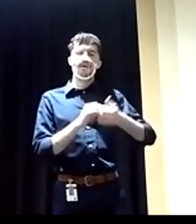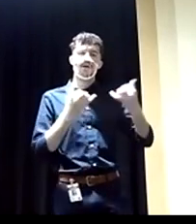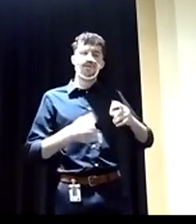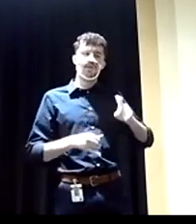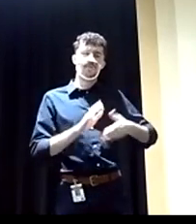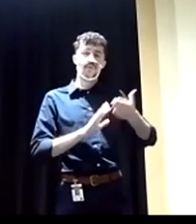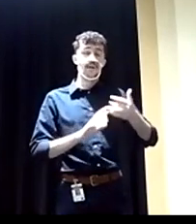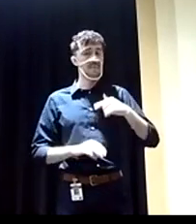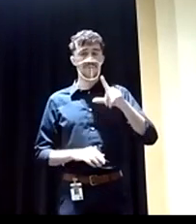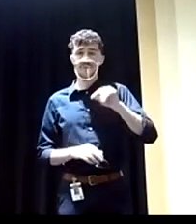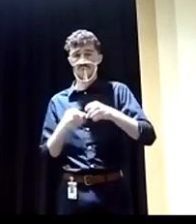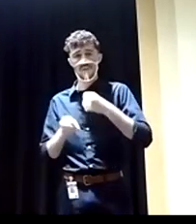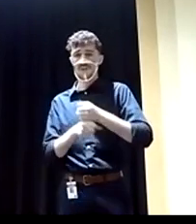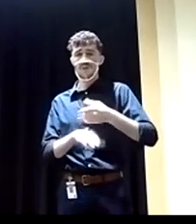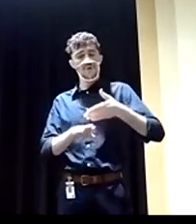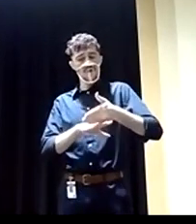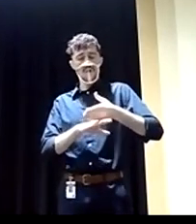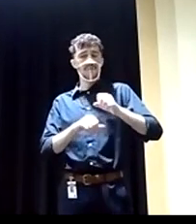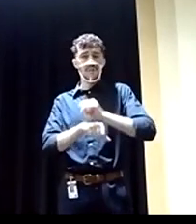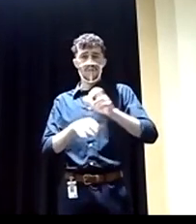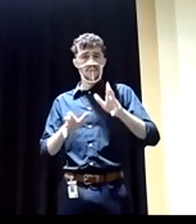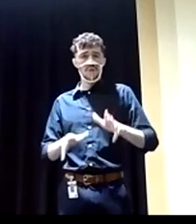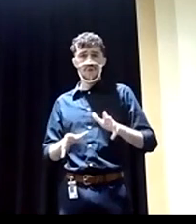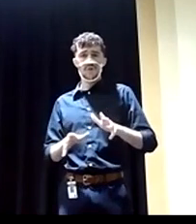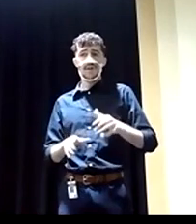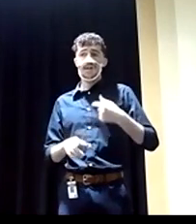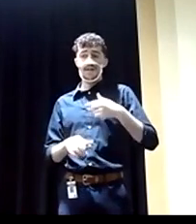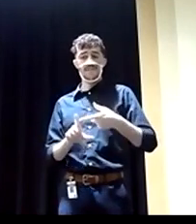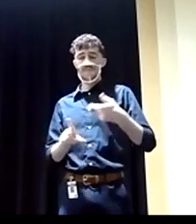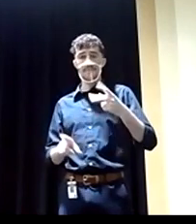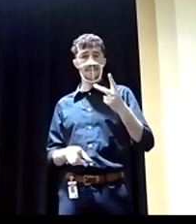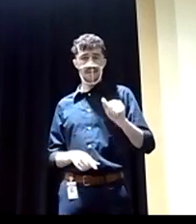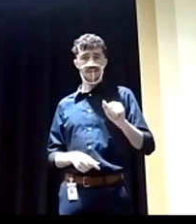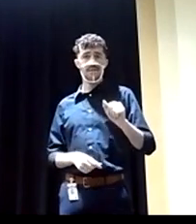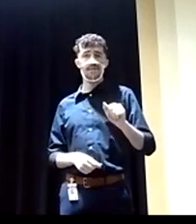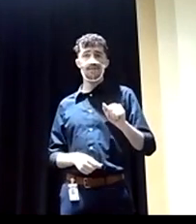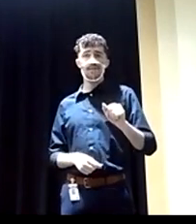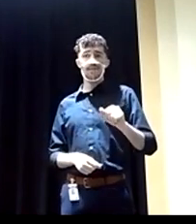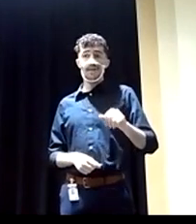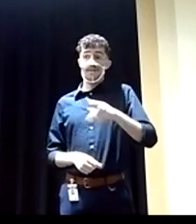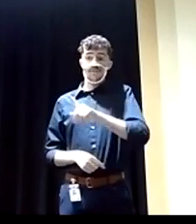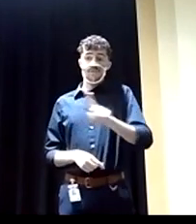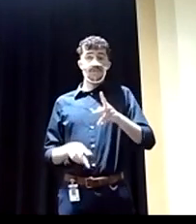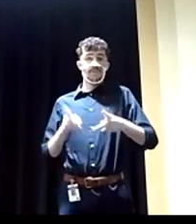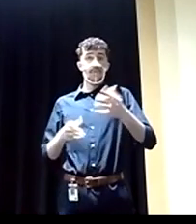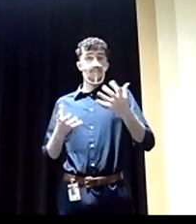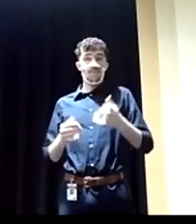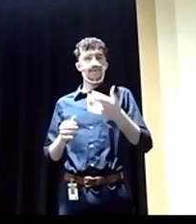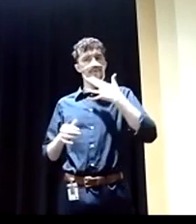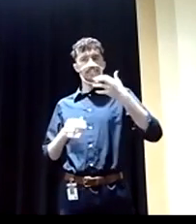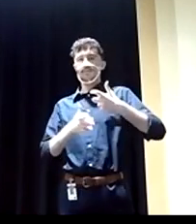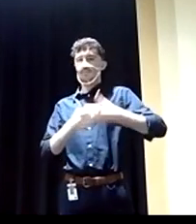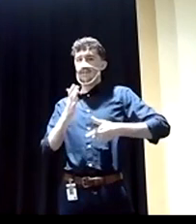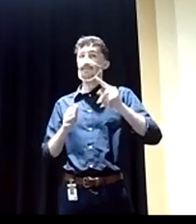carpenter. I work for the people. I work for all the people all over Pennsylvania. They want the best price, but they also want the best